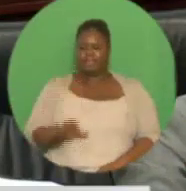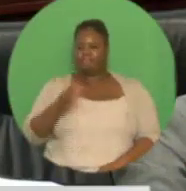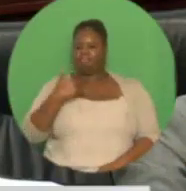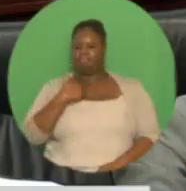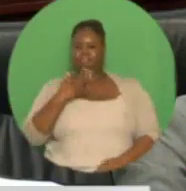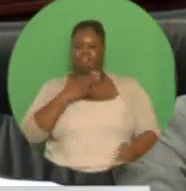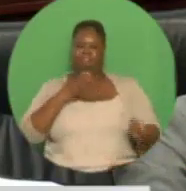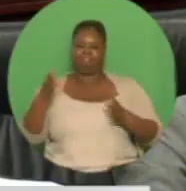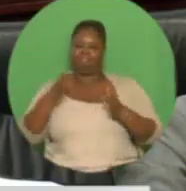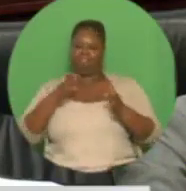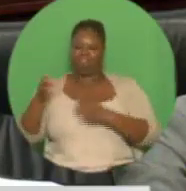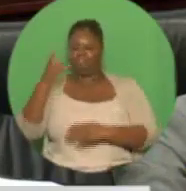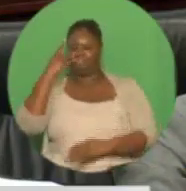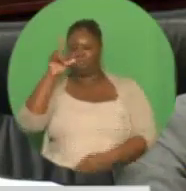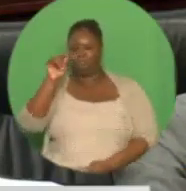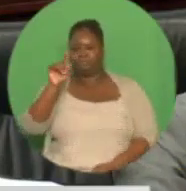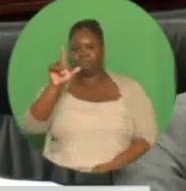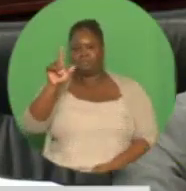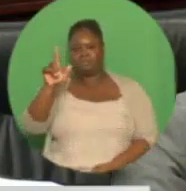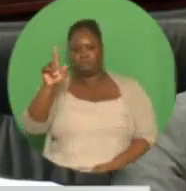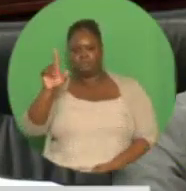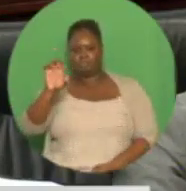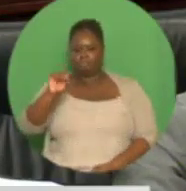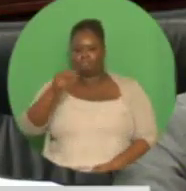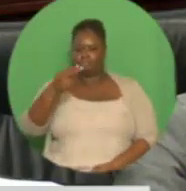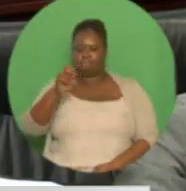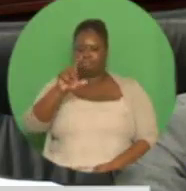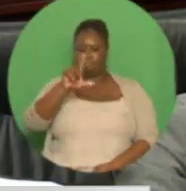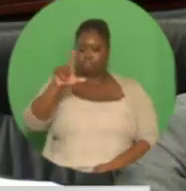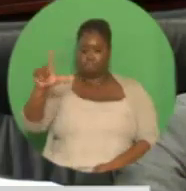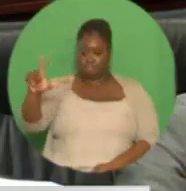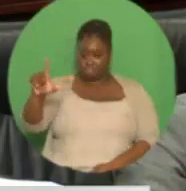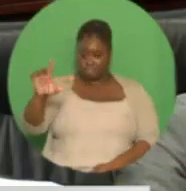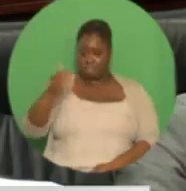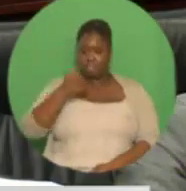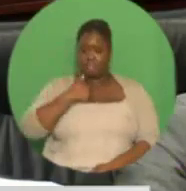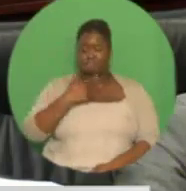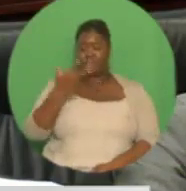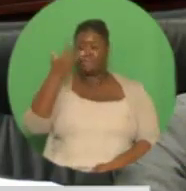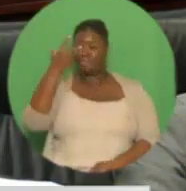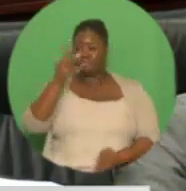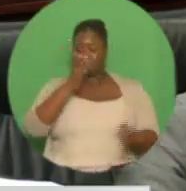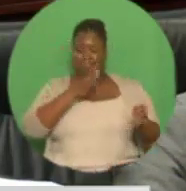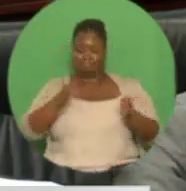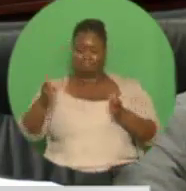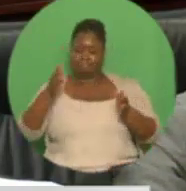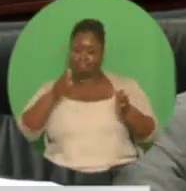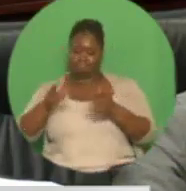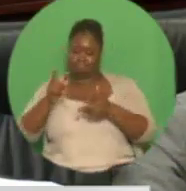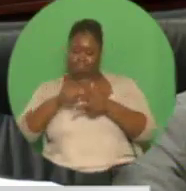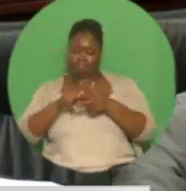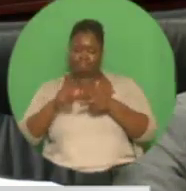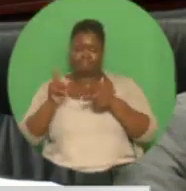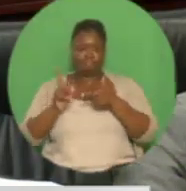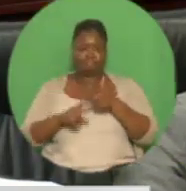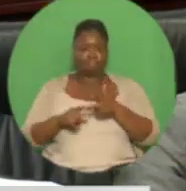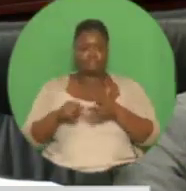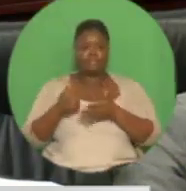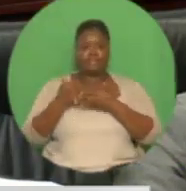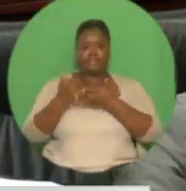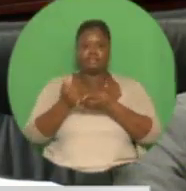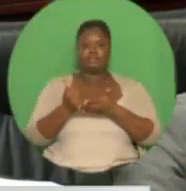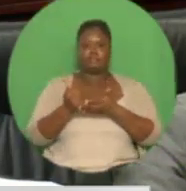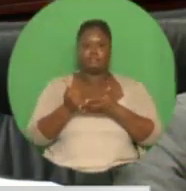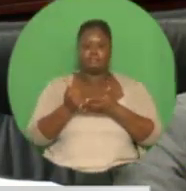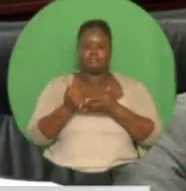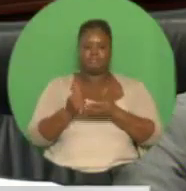is focusing on three major projects, drilling and production in Starfish, development drilling and production in Dolphin Field,